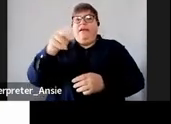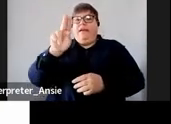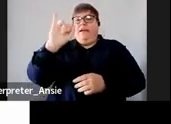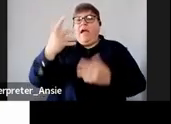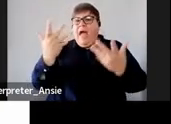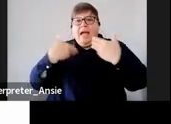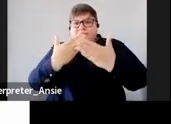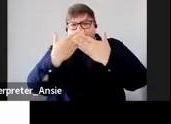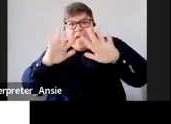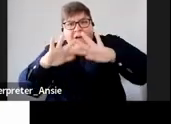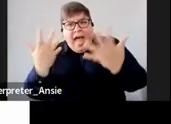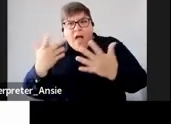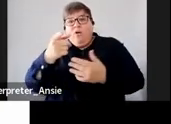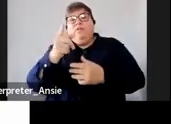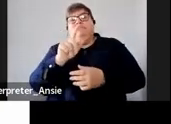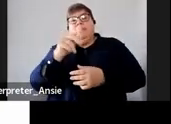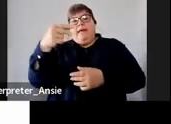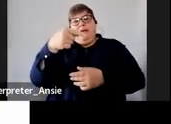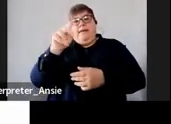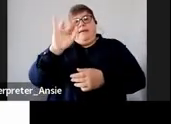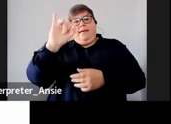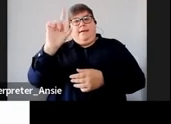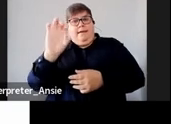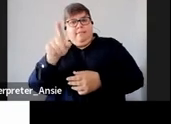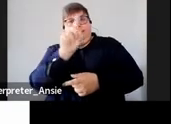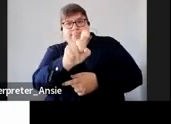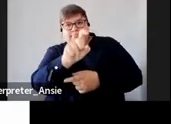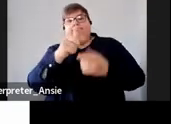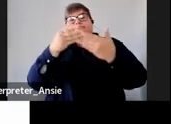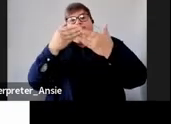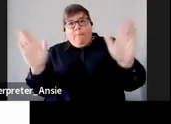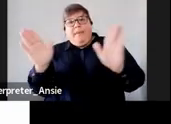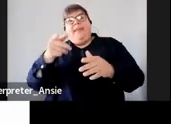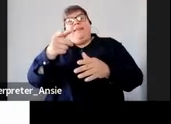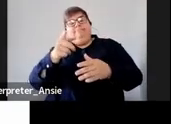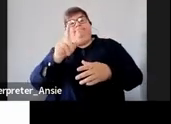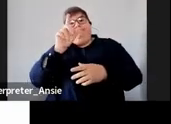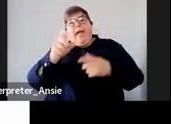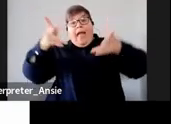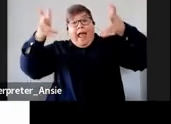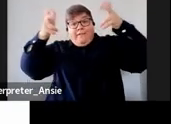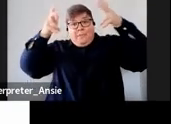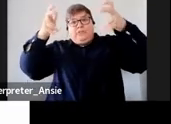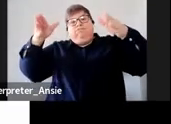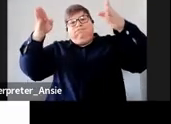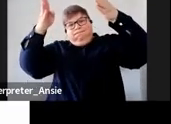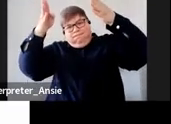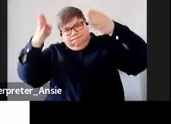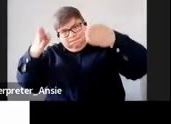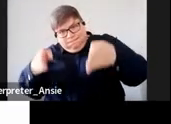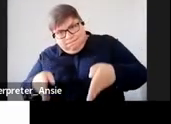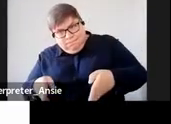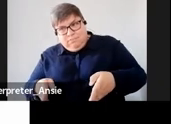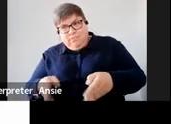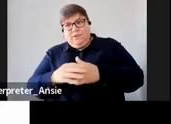taxes or guide on company taxes that's where you'll get your more information on SARS YouTube channel